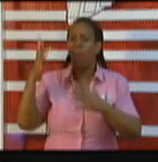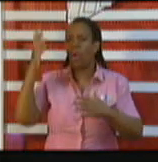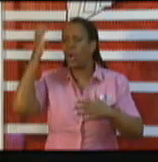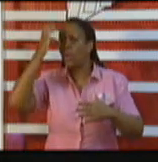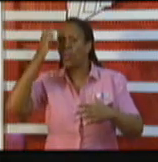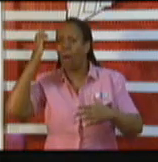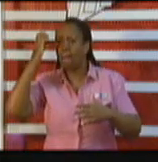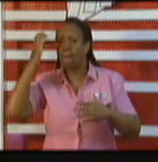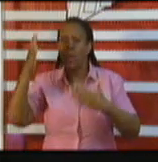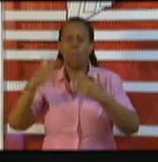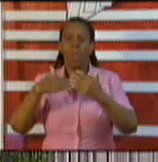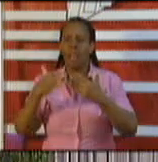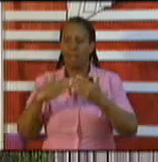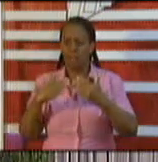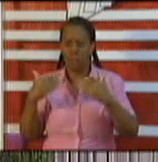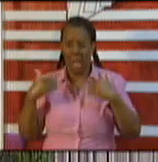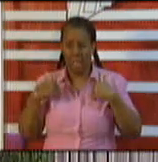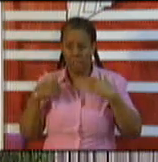if possible?